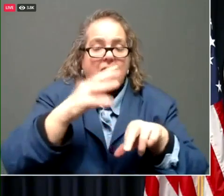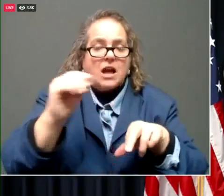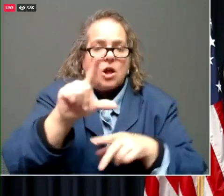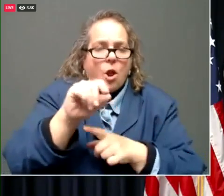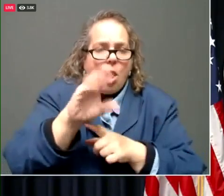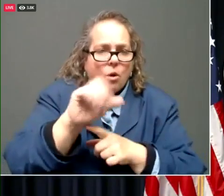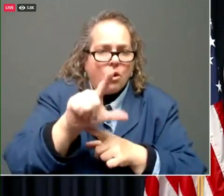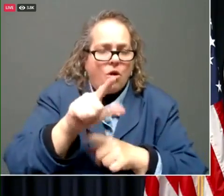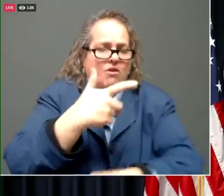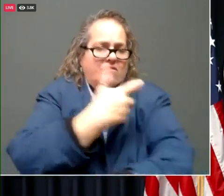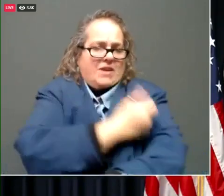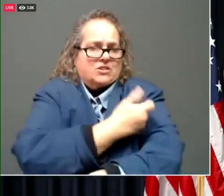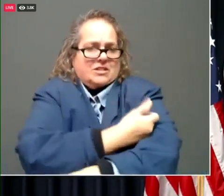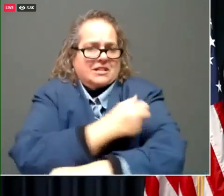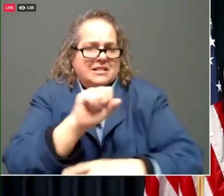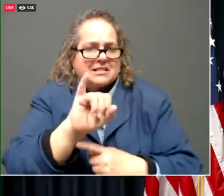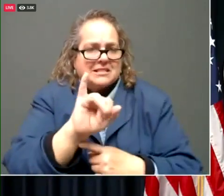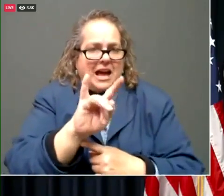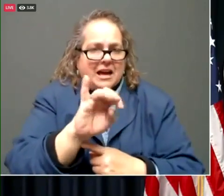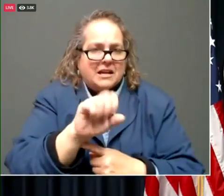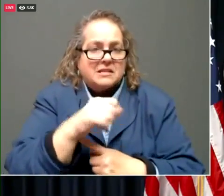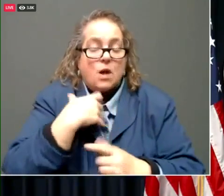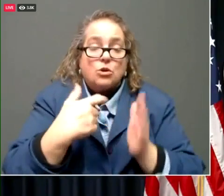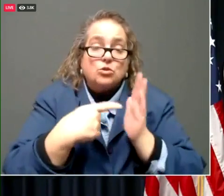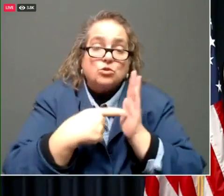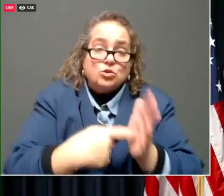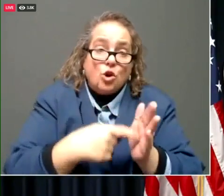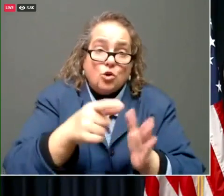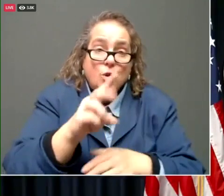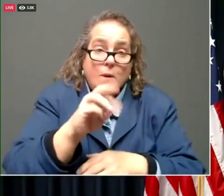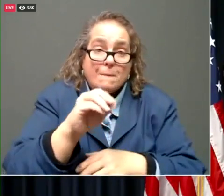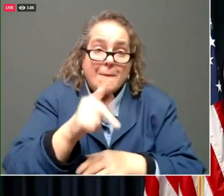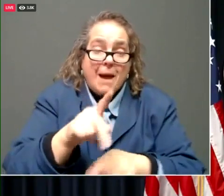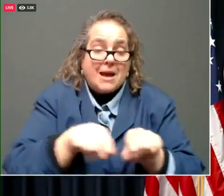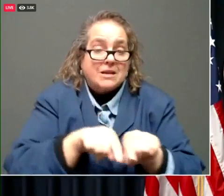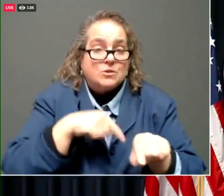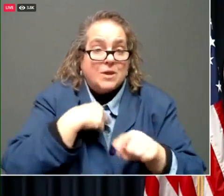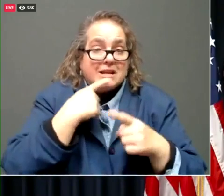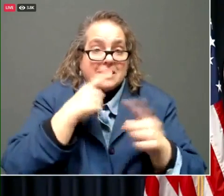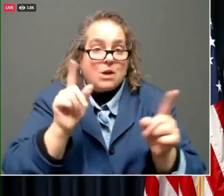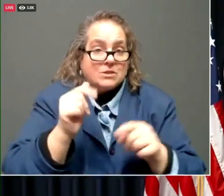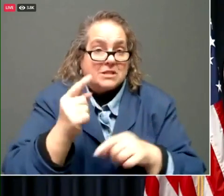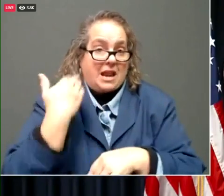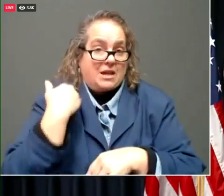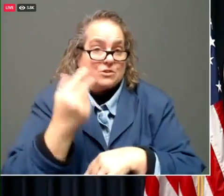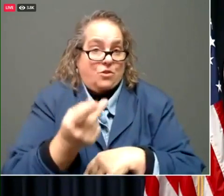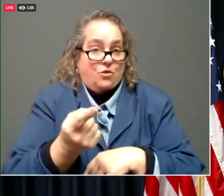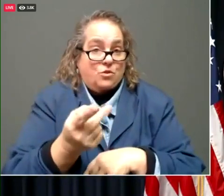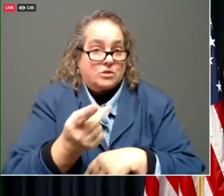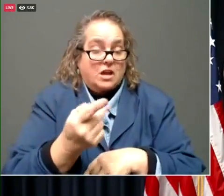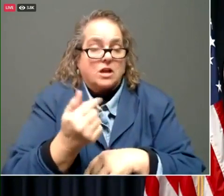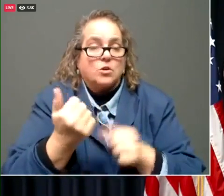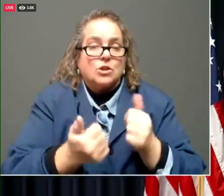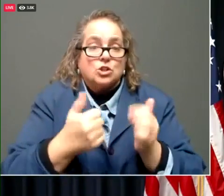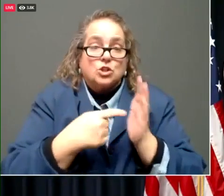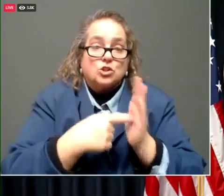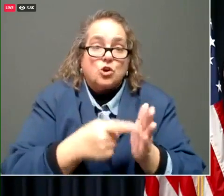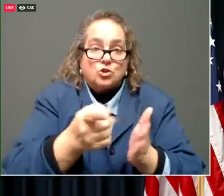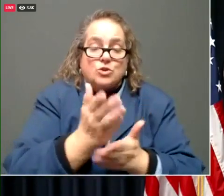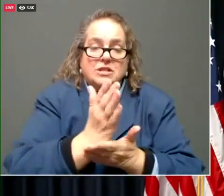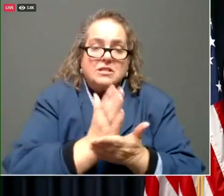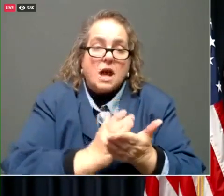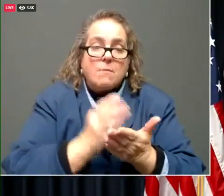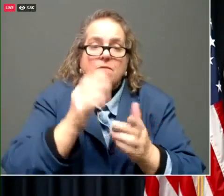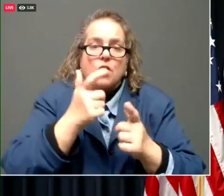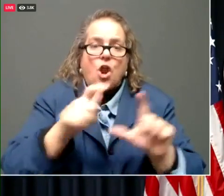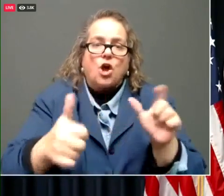I want to show you the map as we announced it last Thursday, uh, which shows you some of the larger sites. Can we bring that